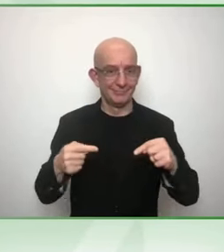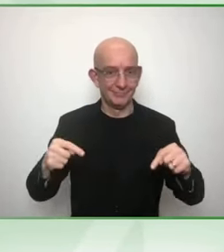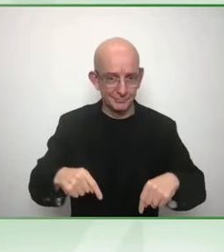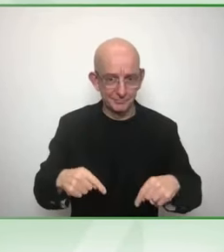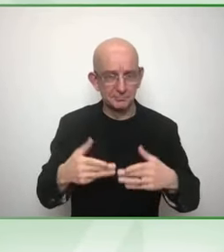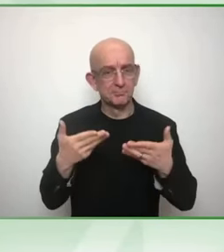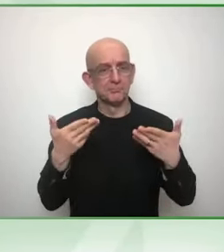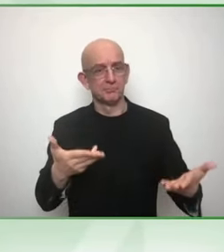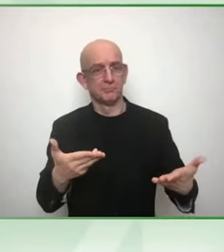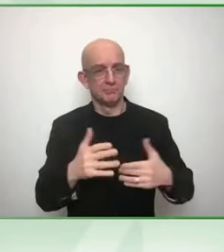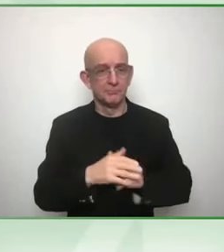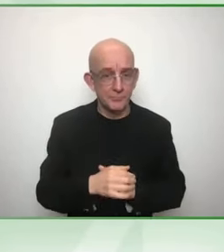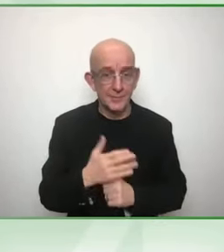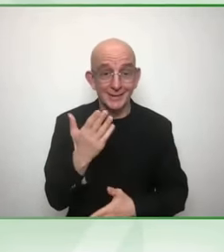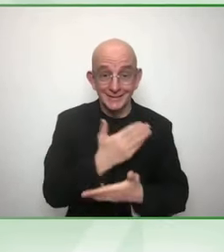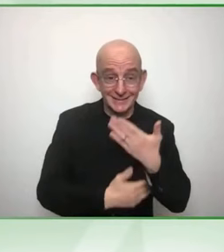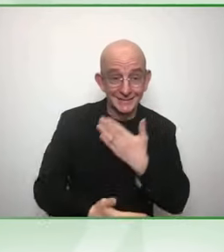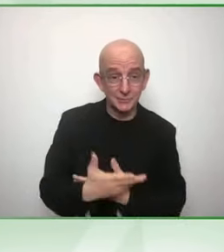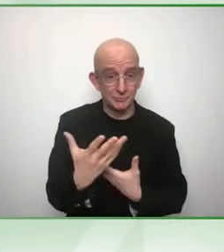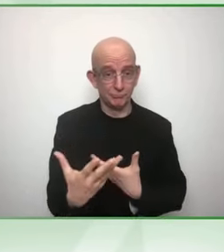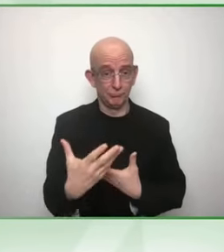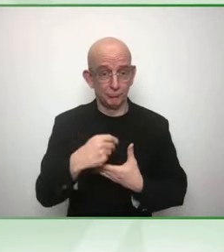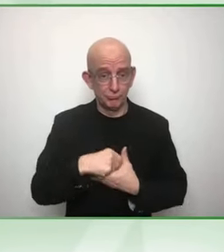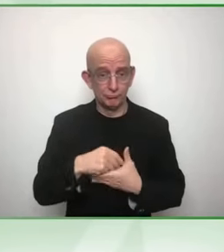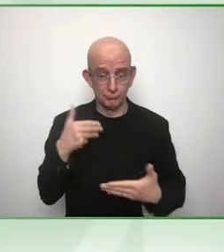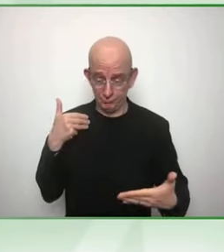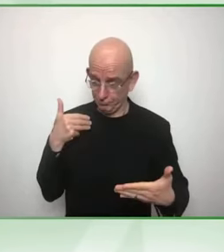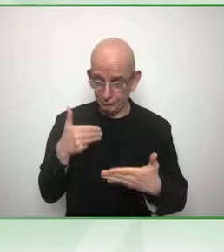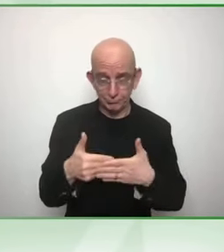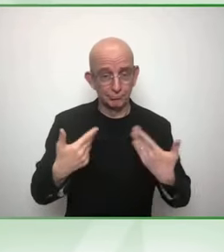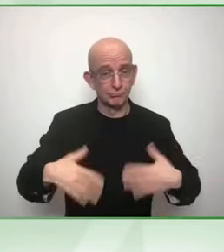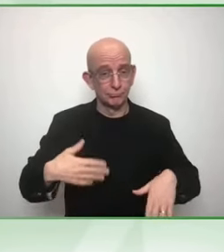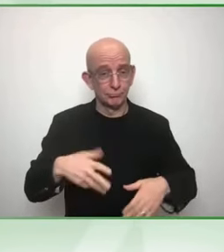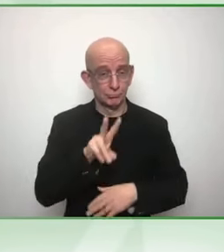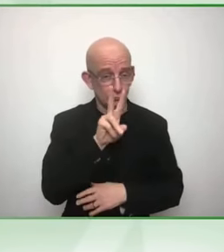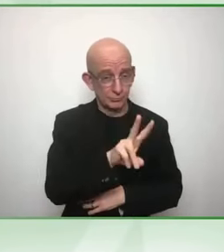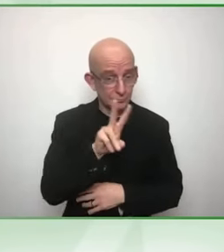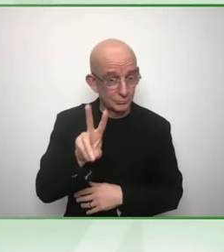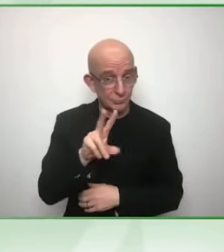wasn't named within the Millennium Development Goals.